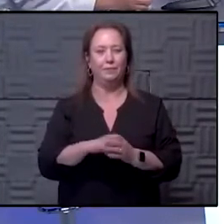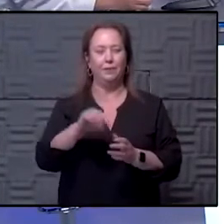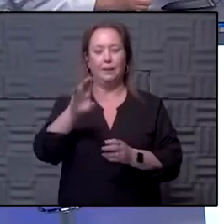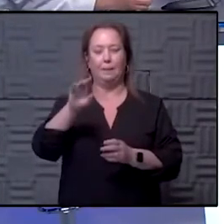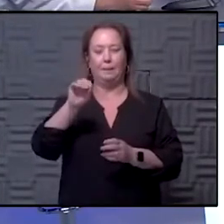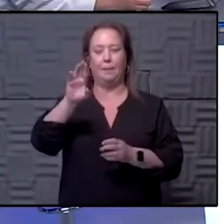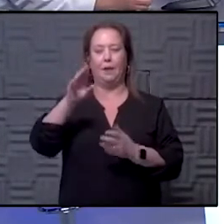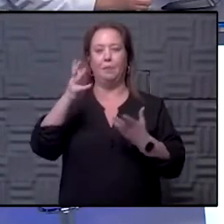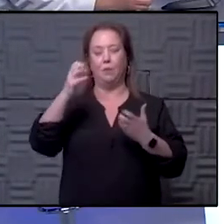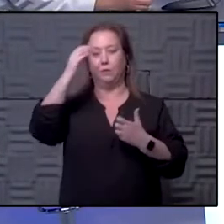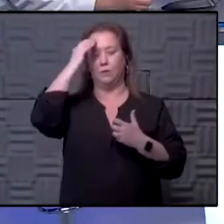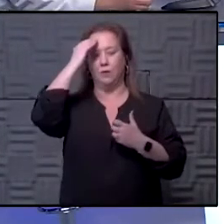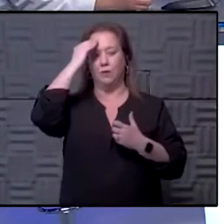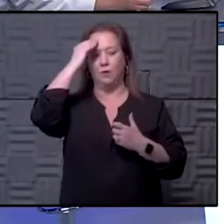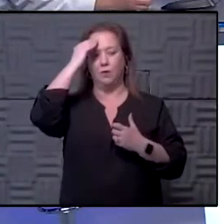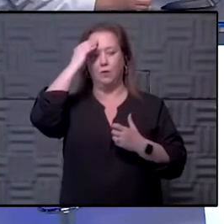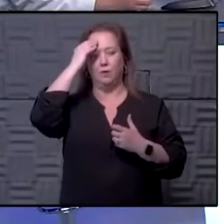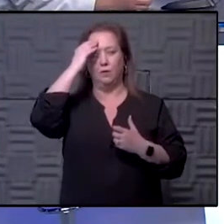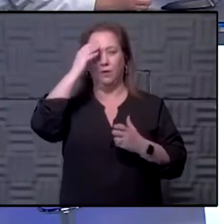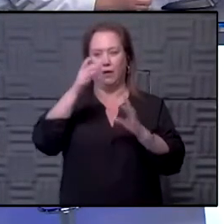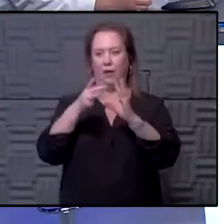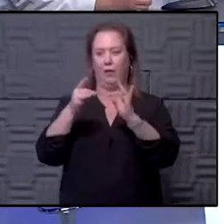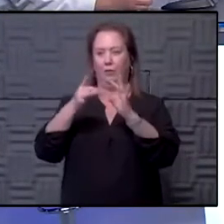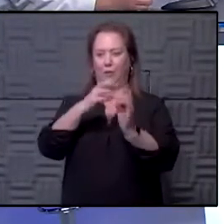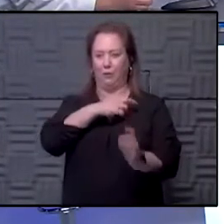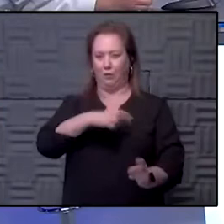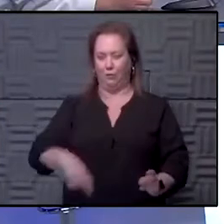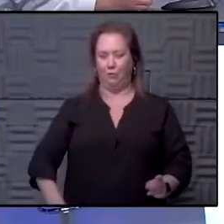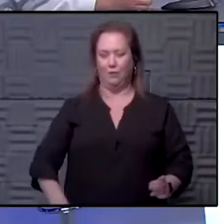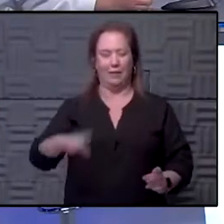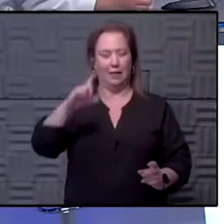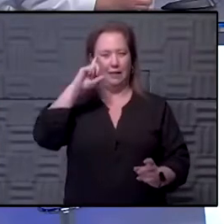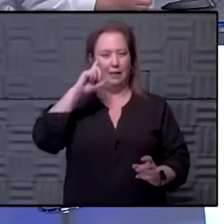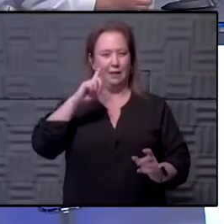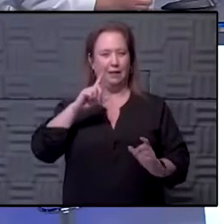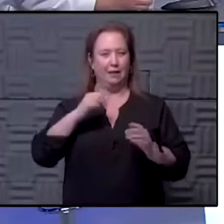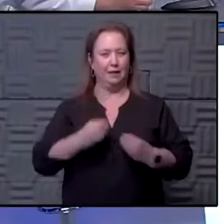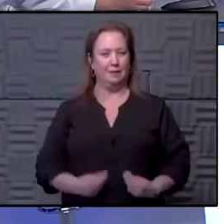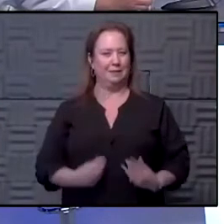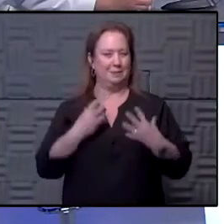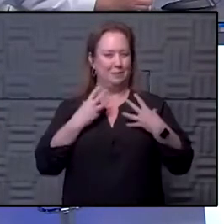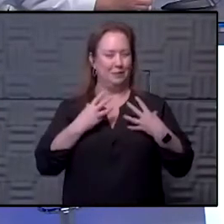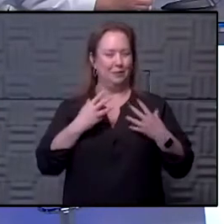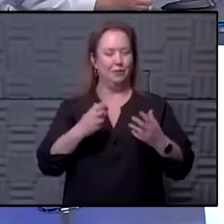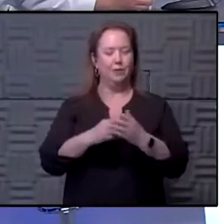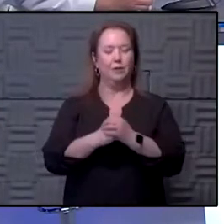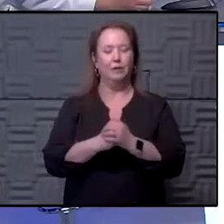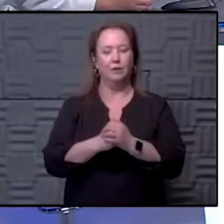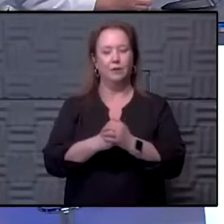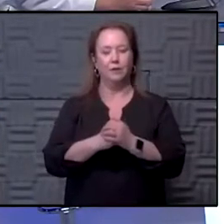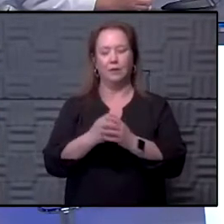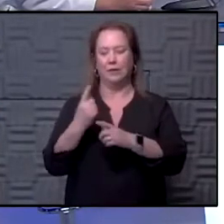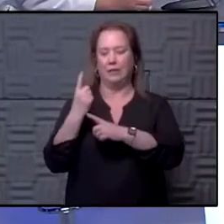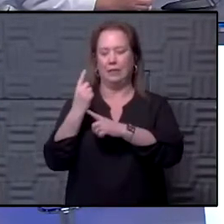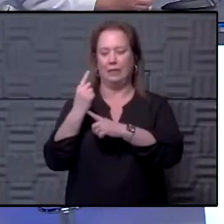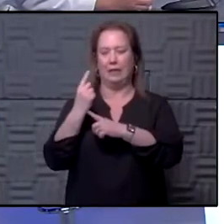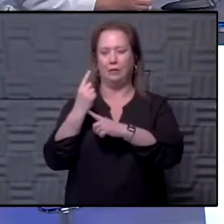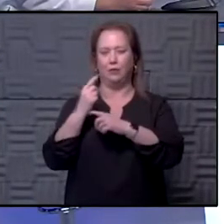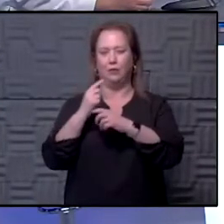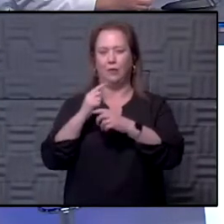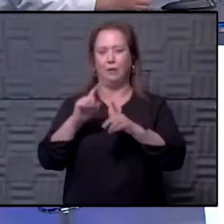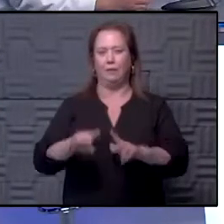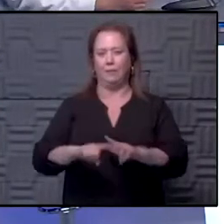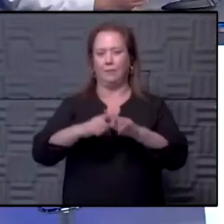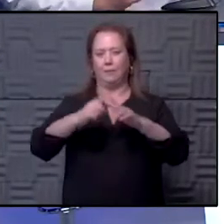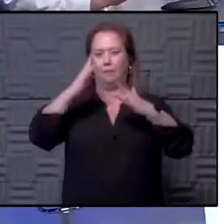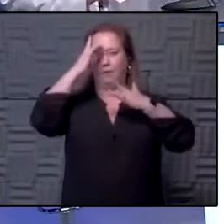wants to know, and you mentioned the Royals, so I think that may be the inspiration. But last year at the beginning of the pandemic,